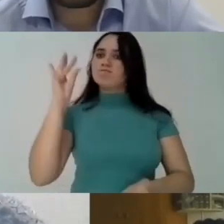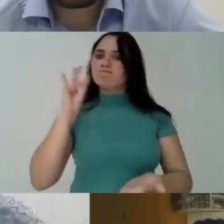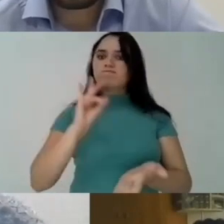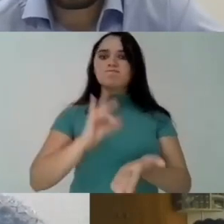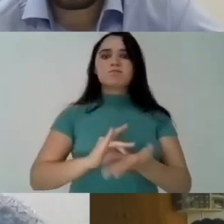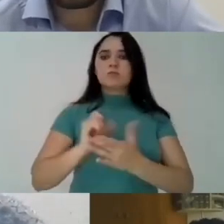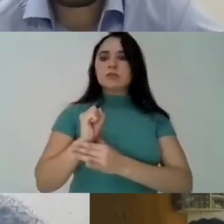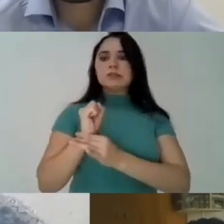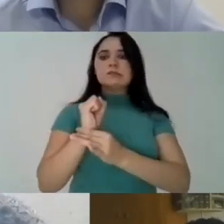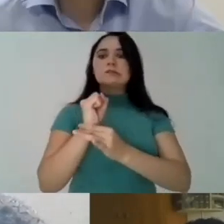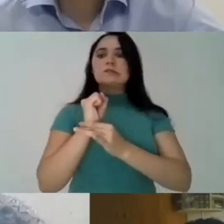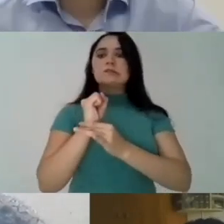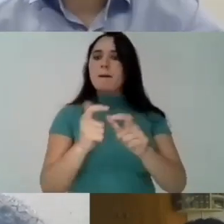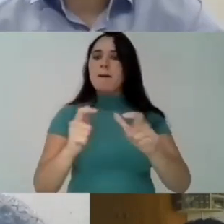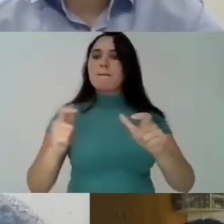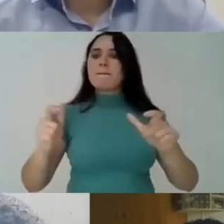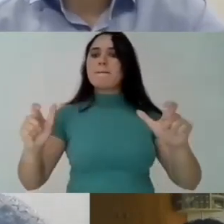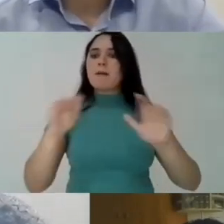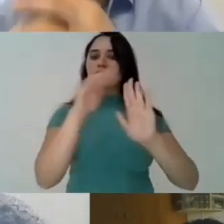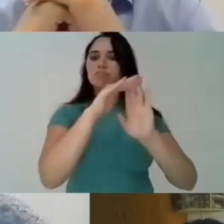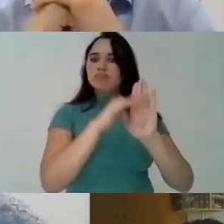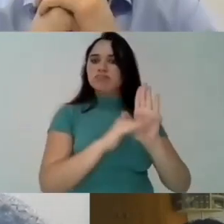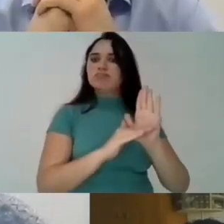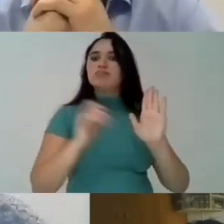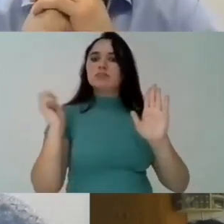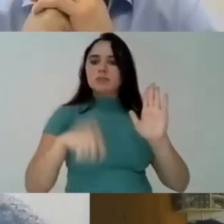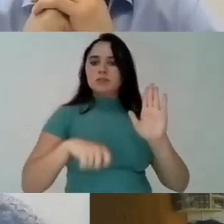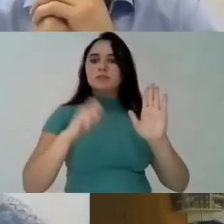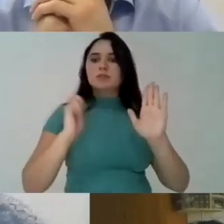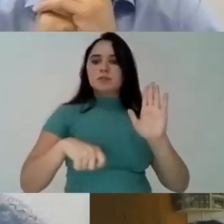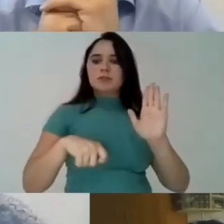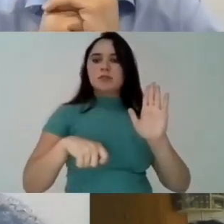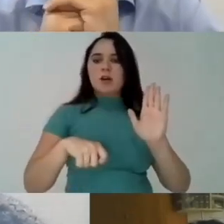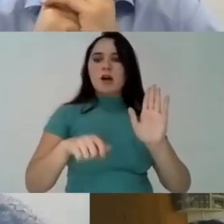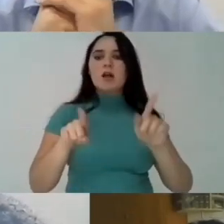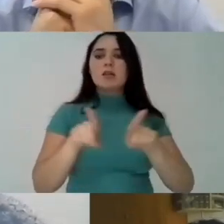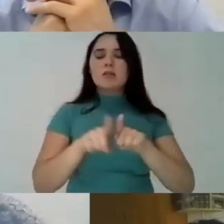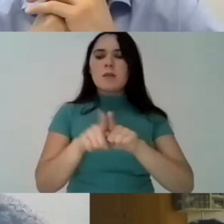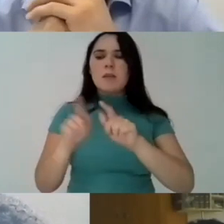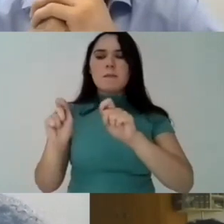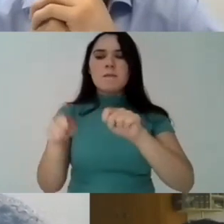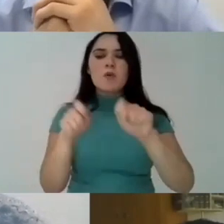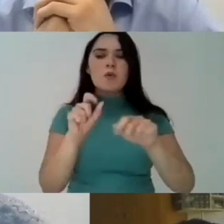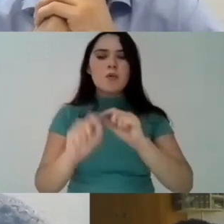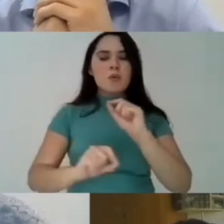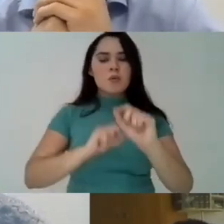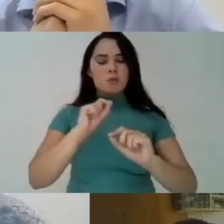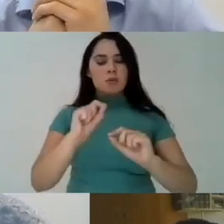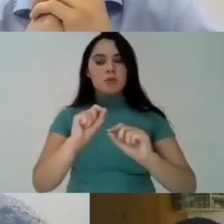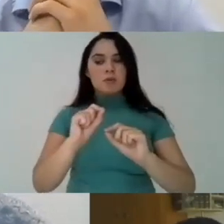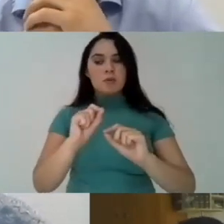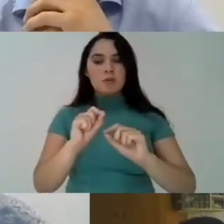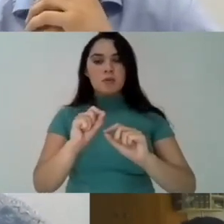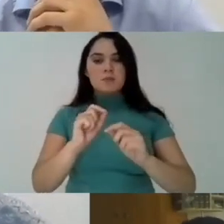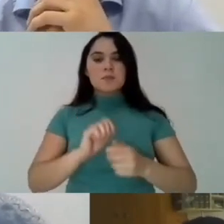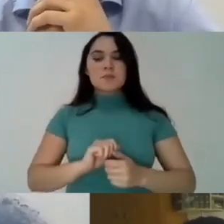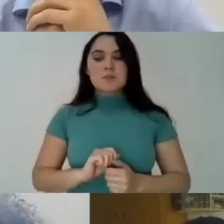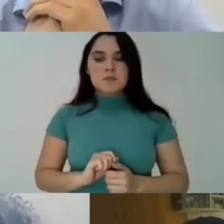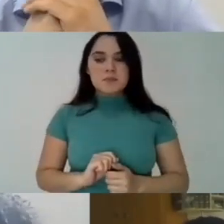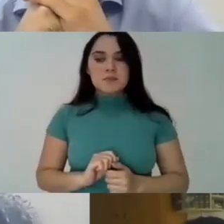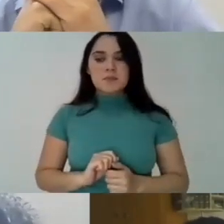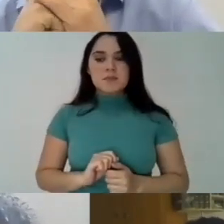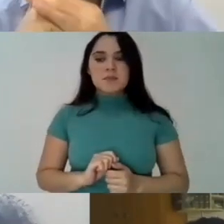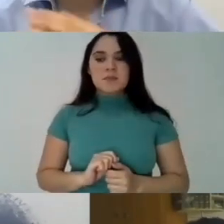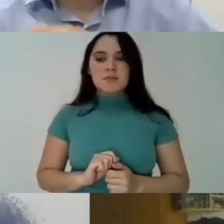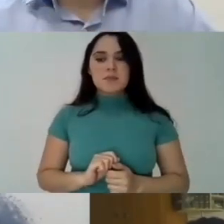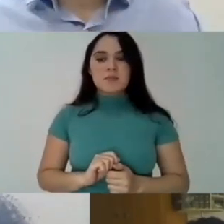they consolidated and are extended extending these these agendas